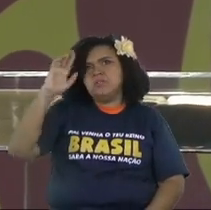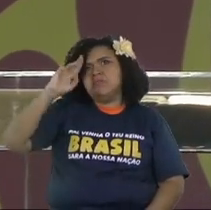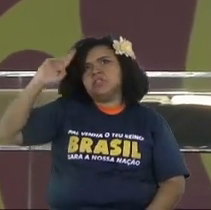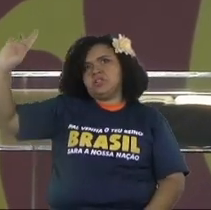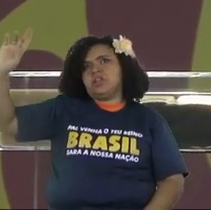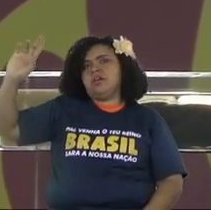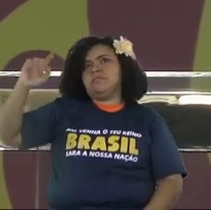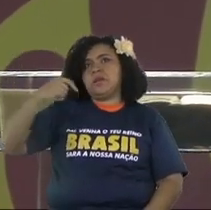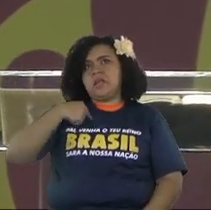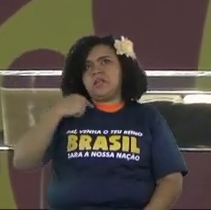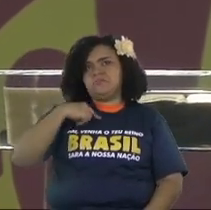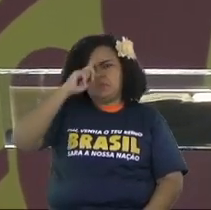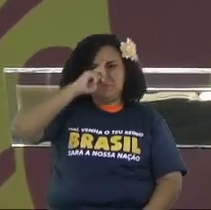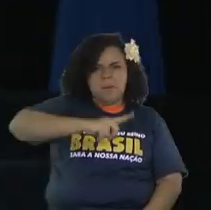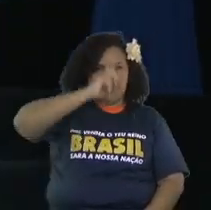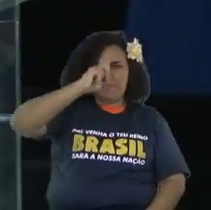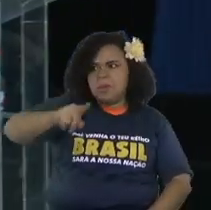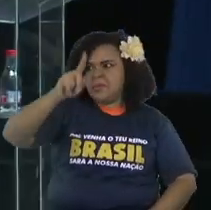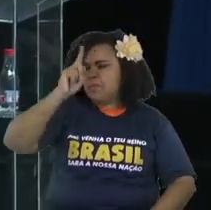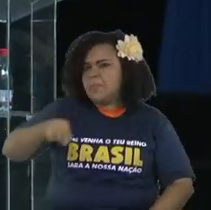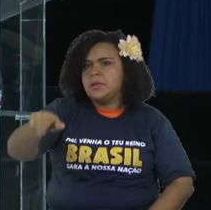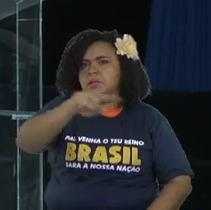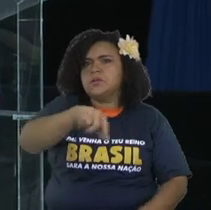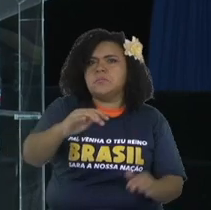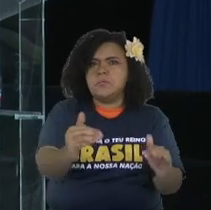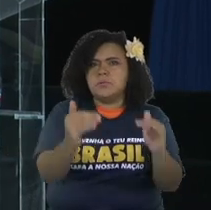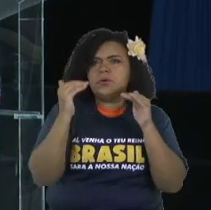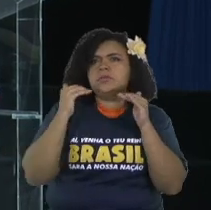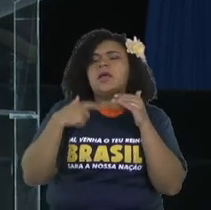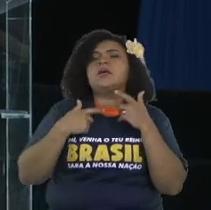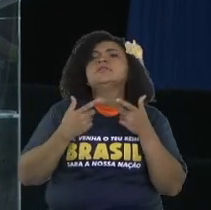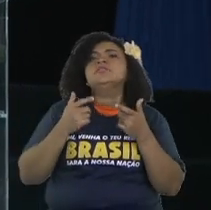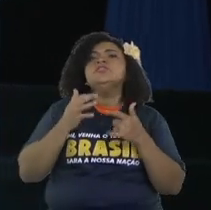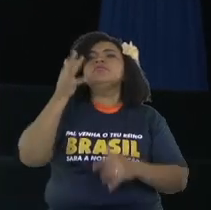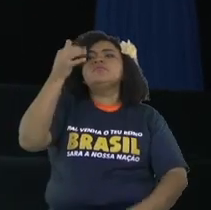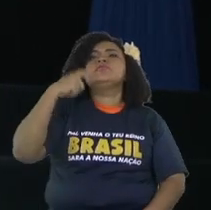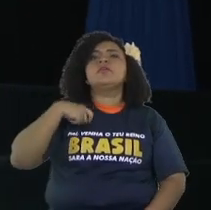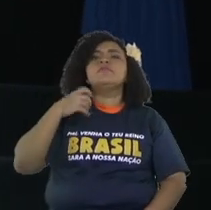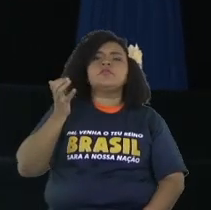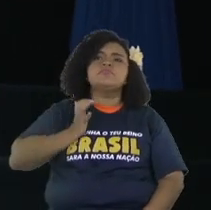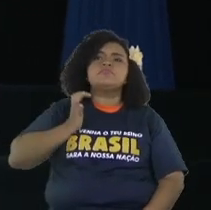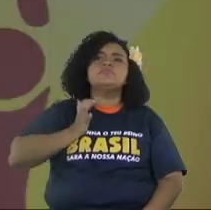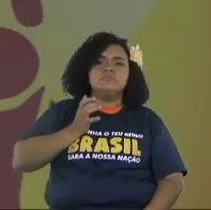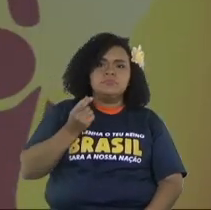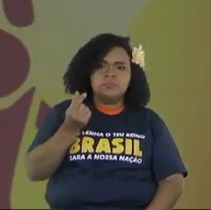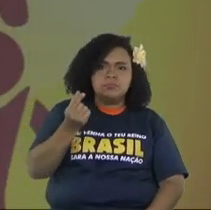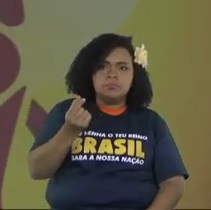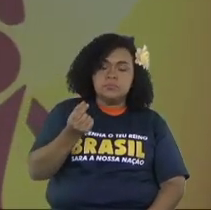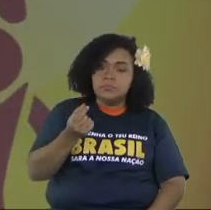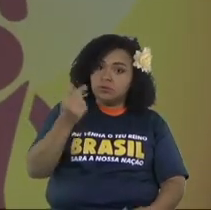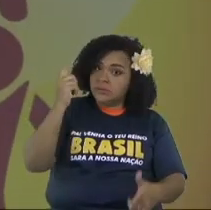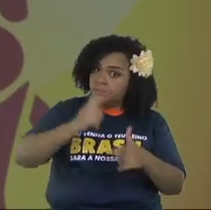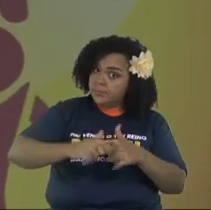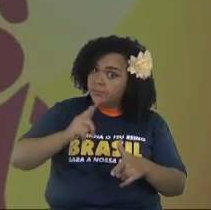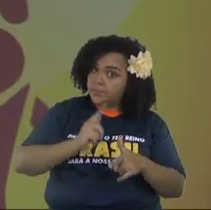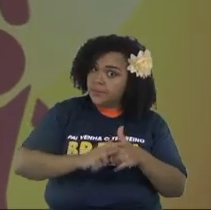nothing you gonna be poor you are not gonna prosper but your business will